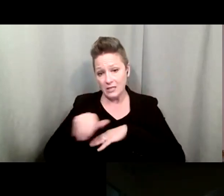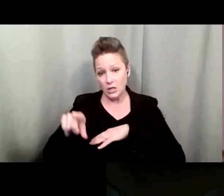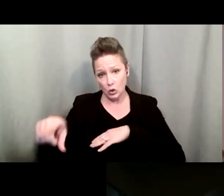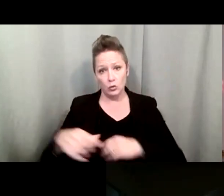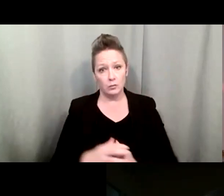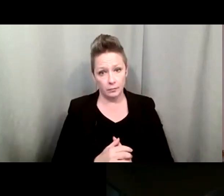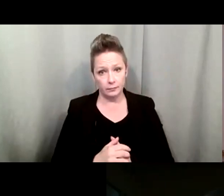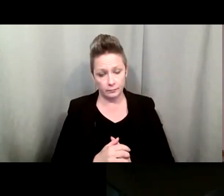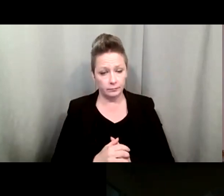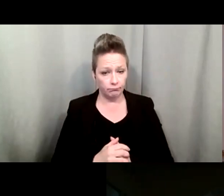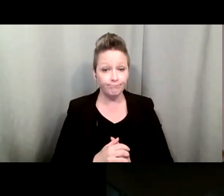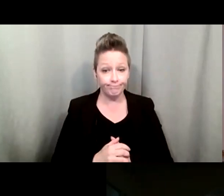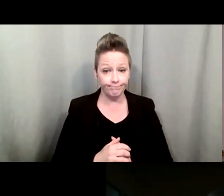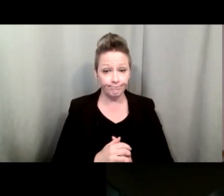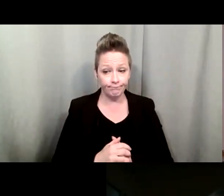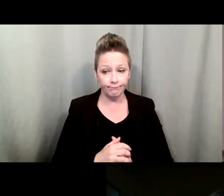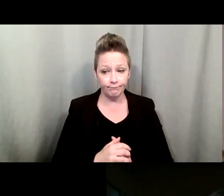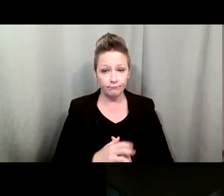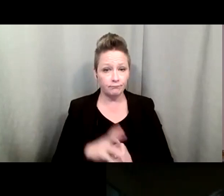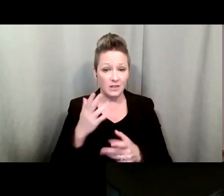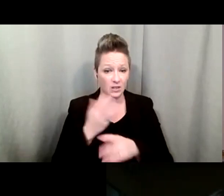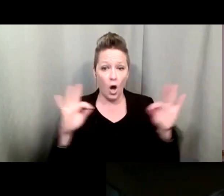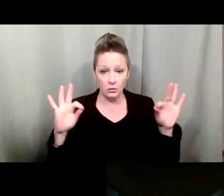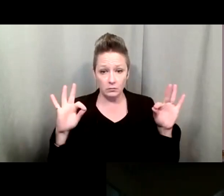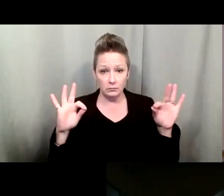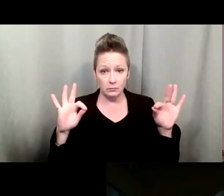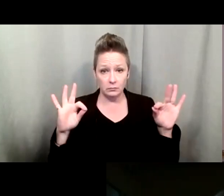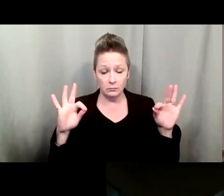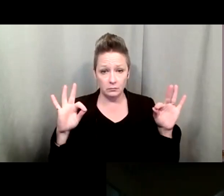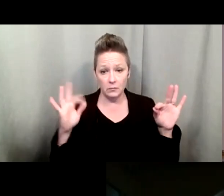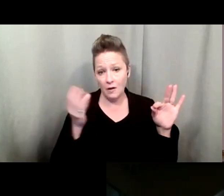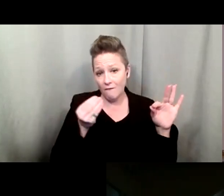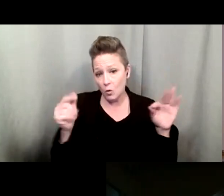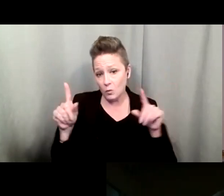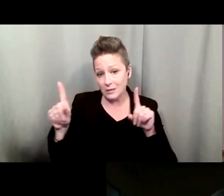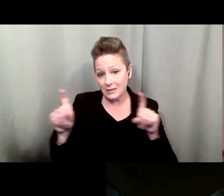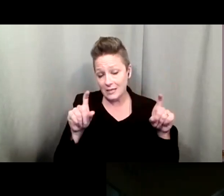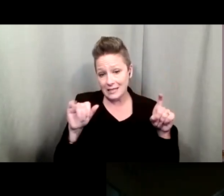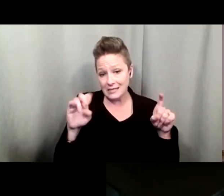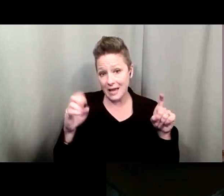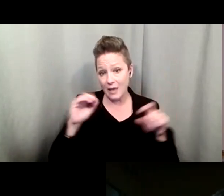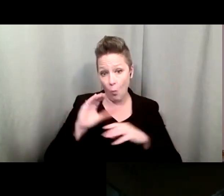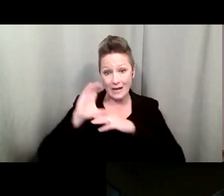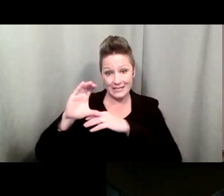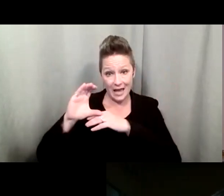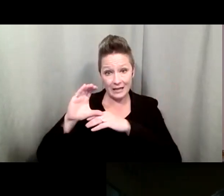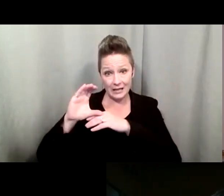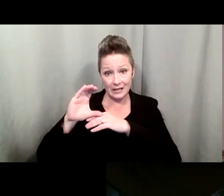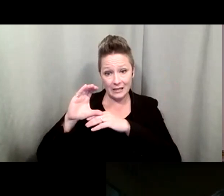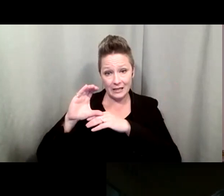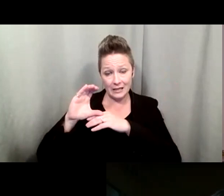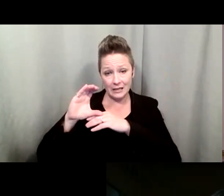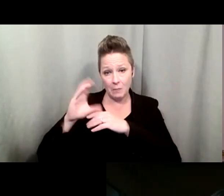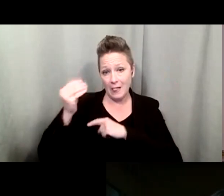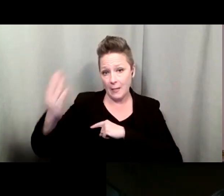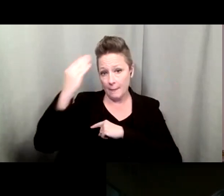address. All I have to do is send it. It's no cost. I've had a few testing sites that wants a stack of them, but I do let